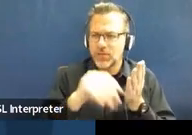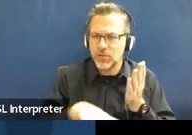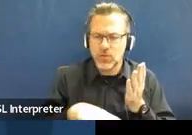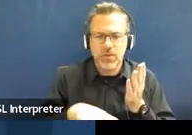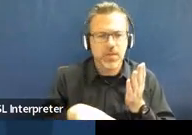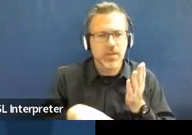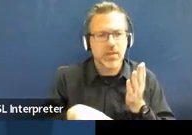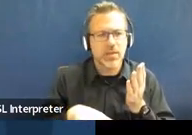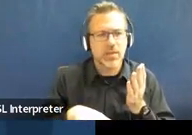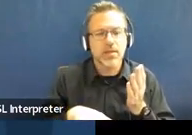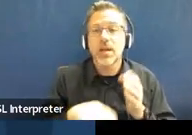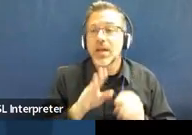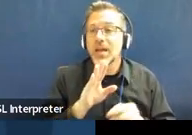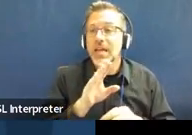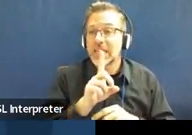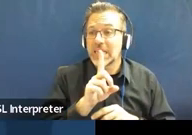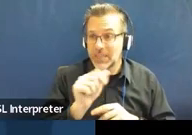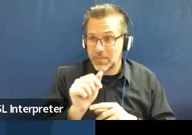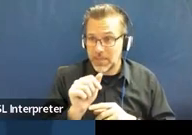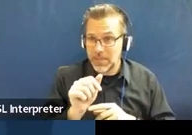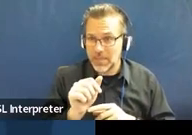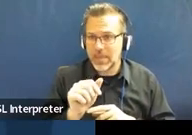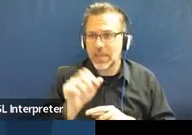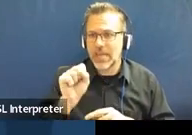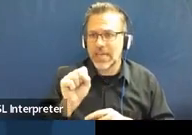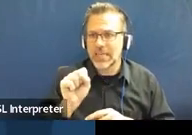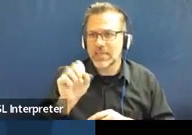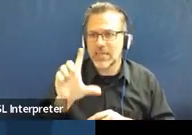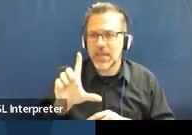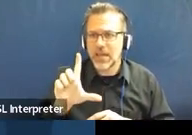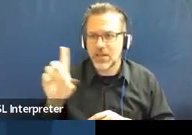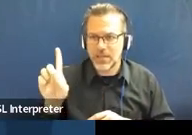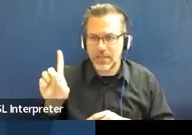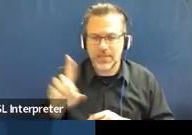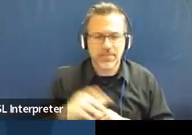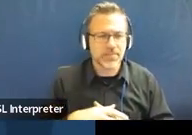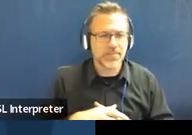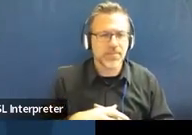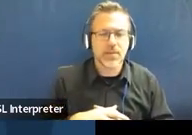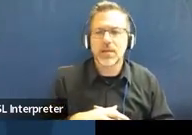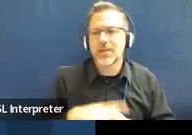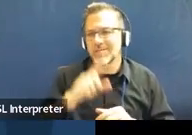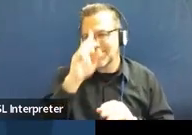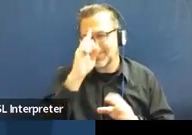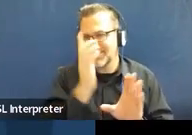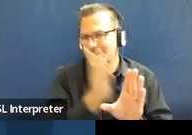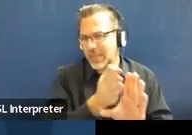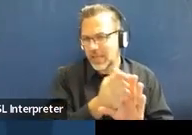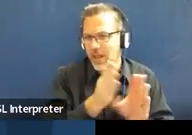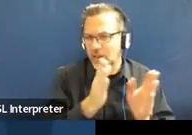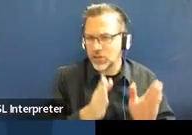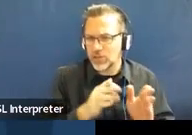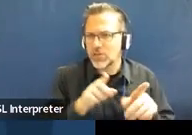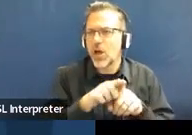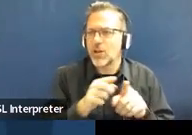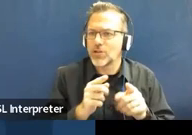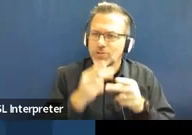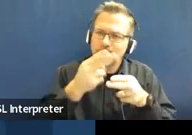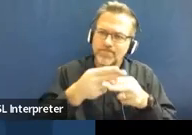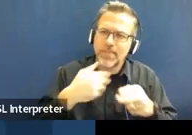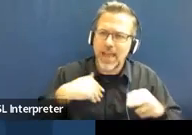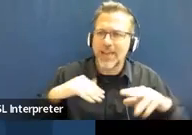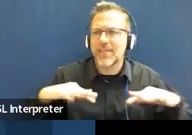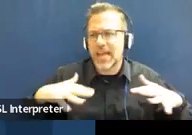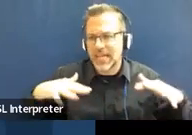disability of record is SLD, but the psychologist also diagnosed them with anxiety disorder,